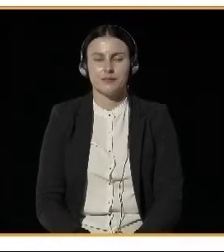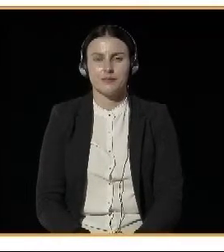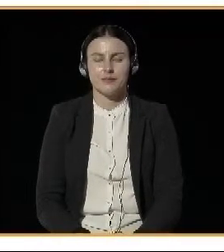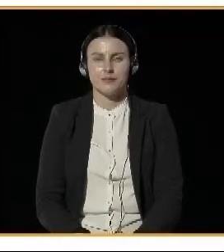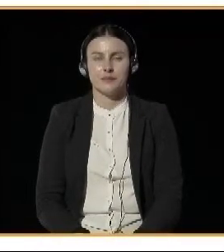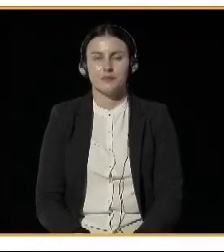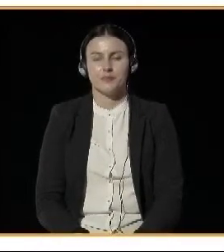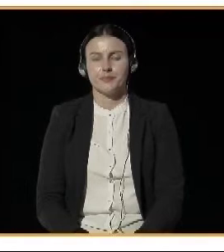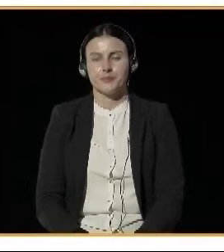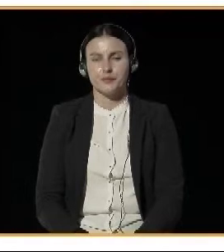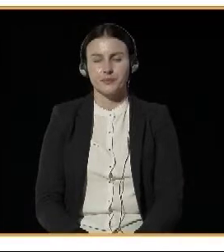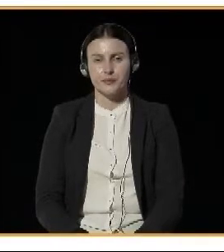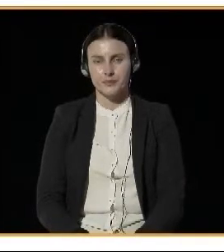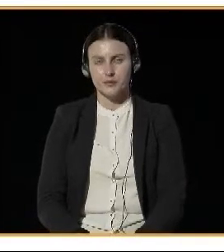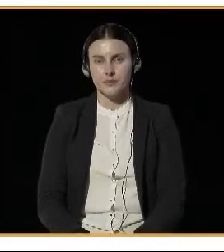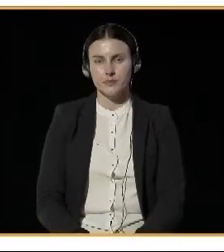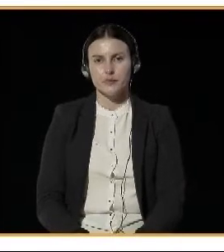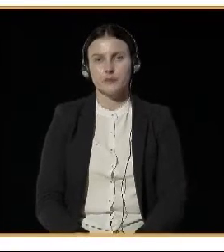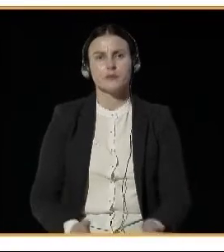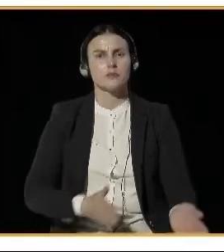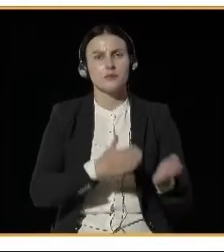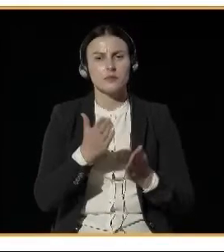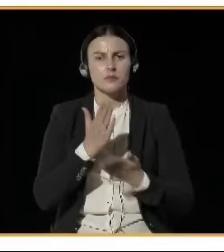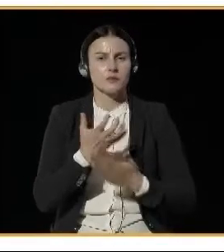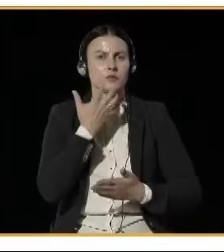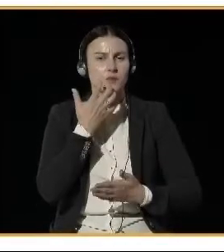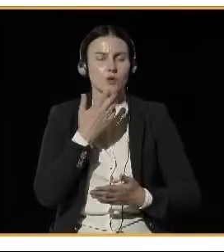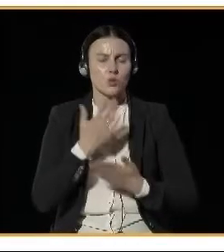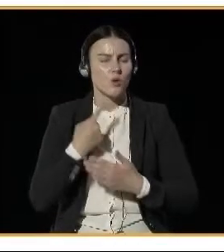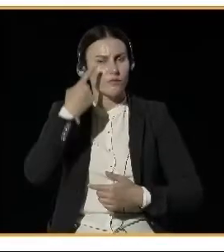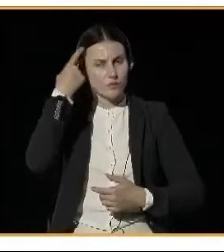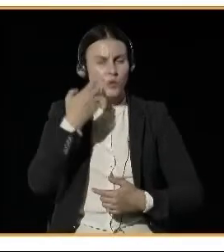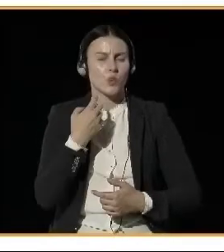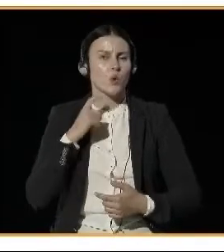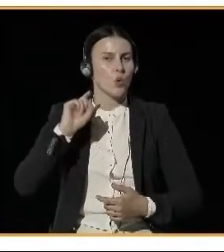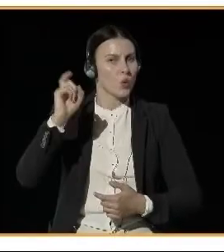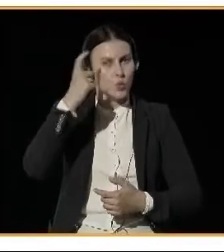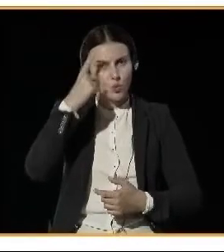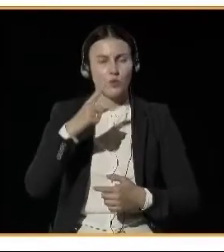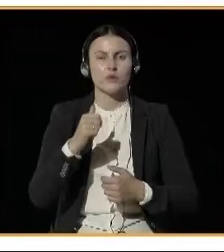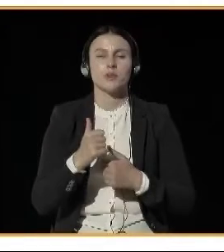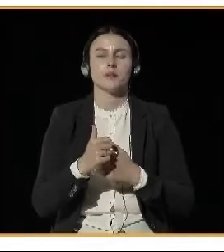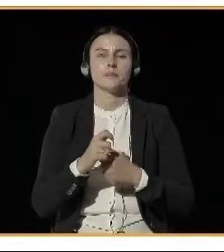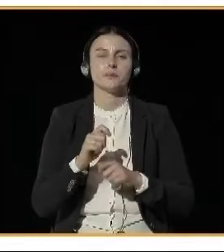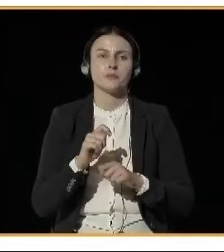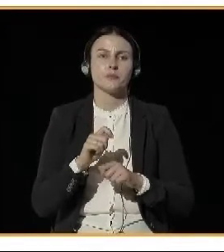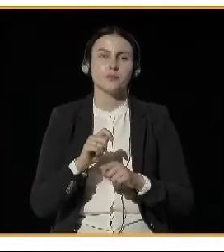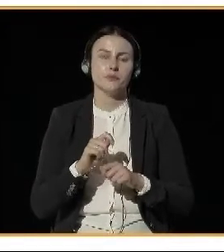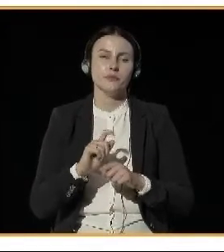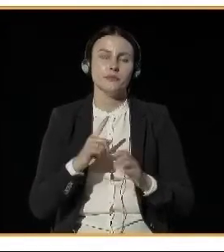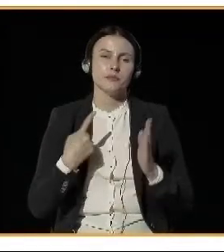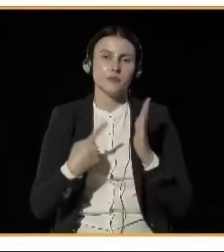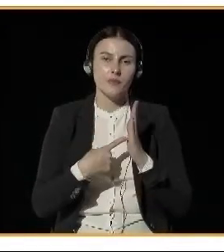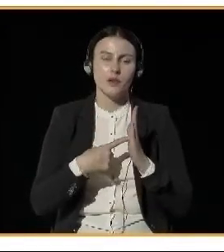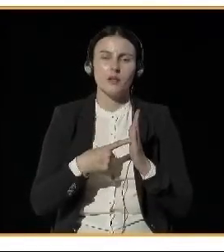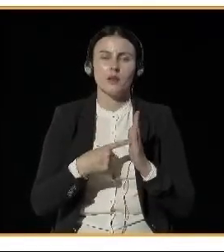Okay. The main challenges in Oslo is related to NO2, nitrogen dioxide and particular matter. And